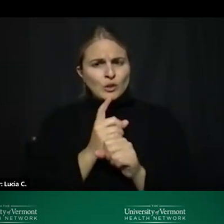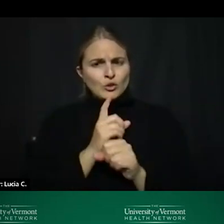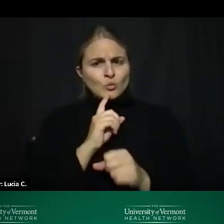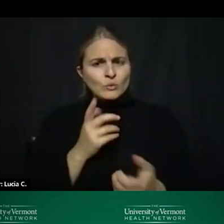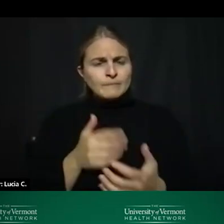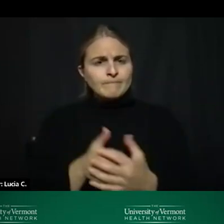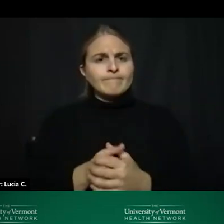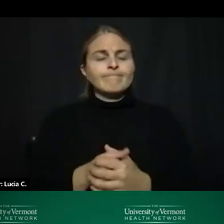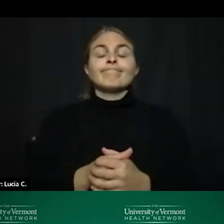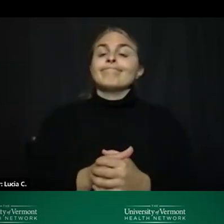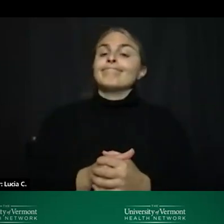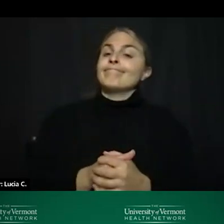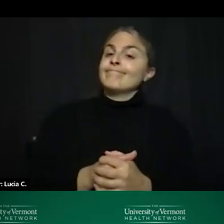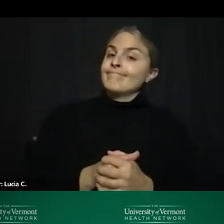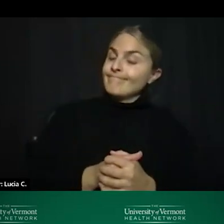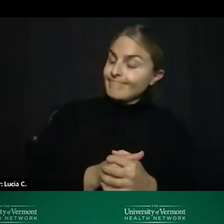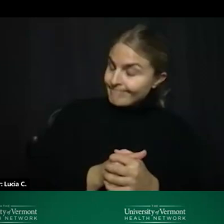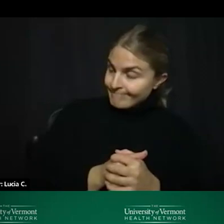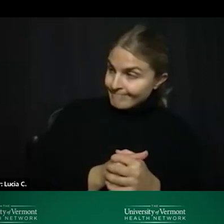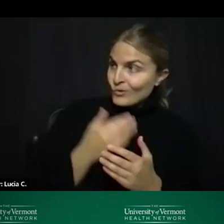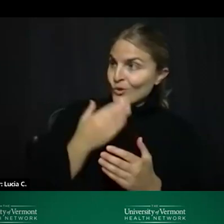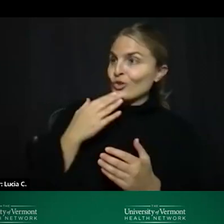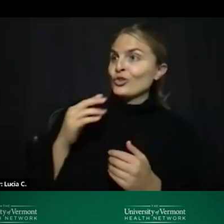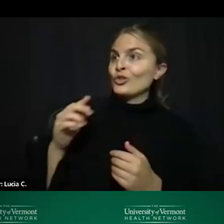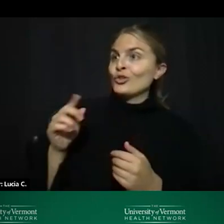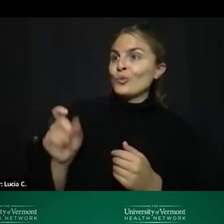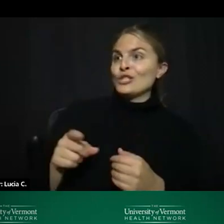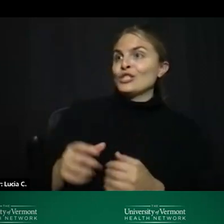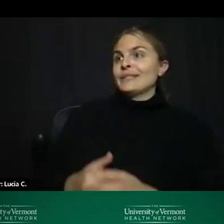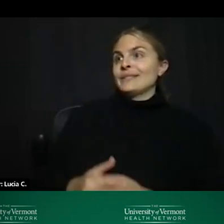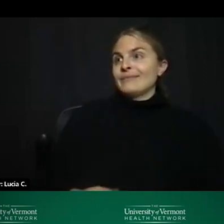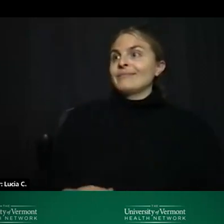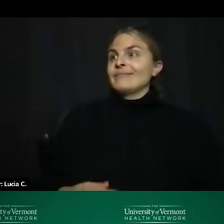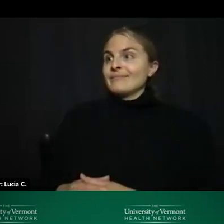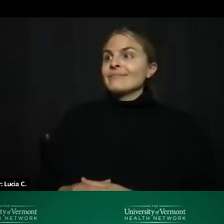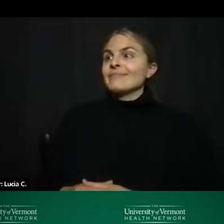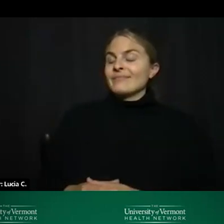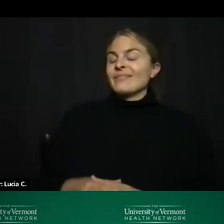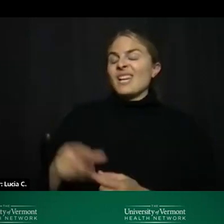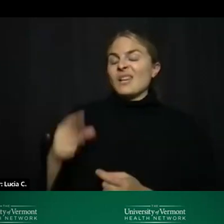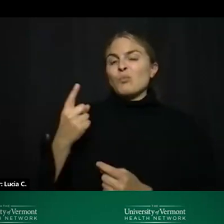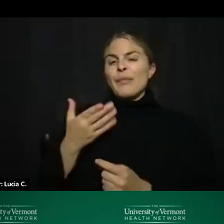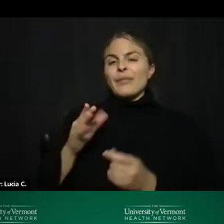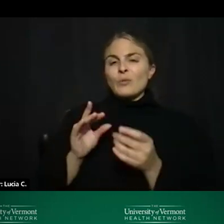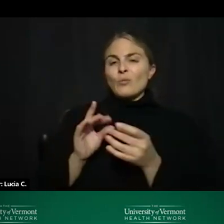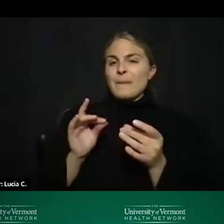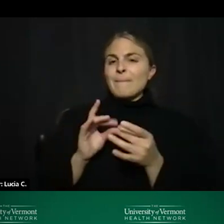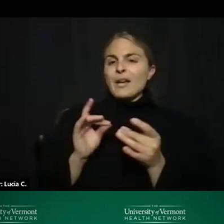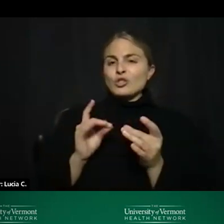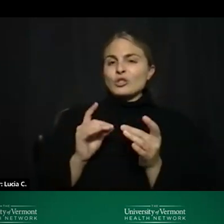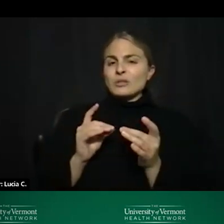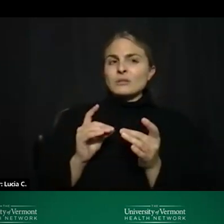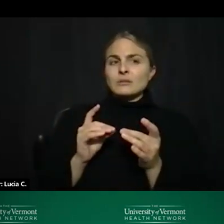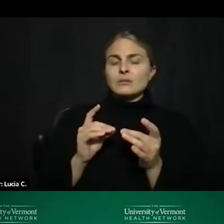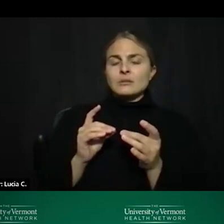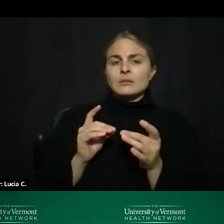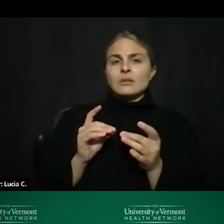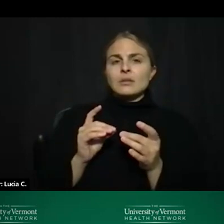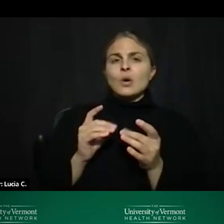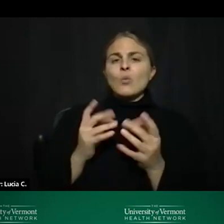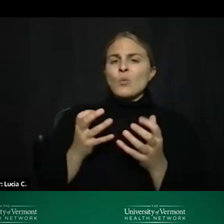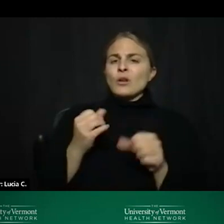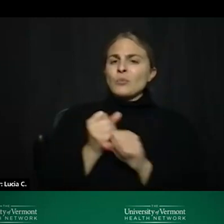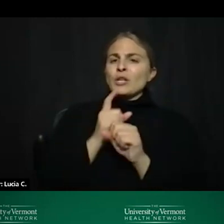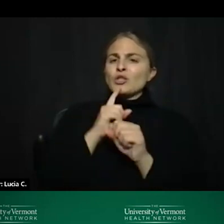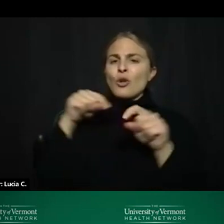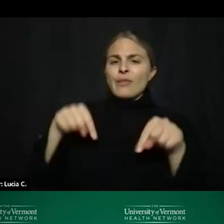that is a wonderful question and um one thing we've talked quite a bit about is that we want this